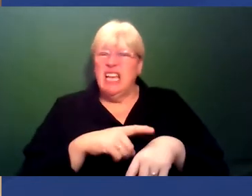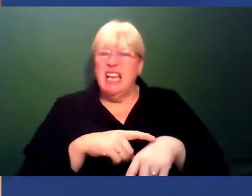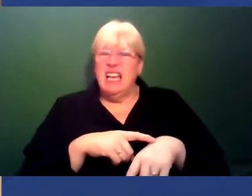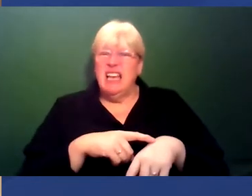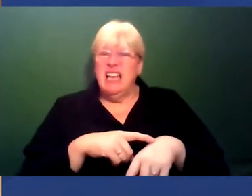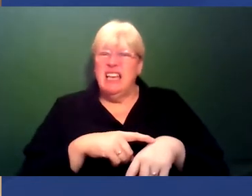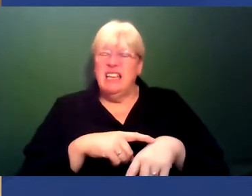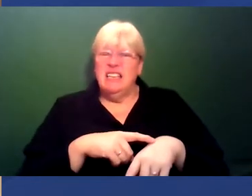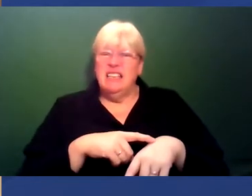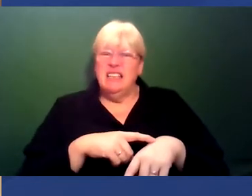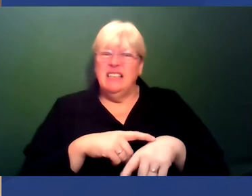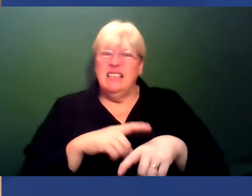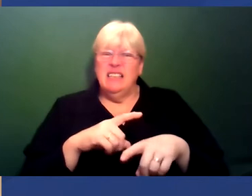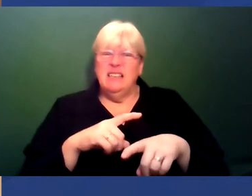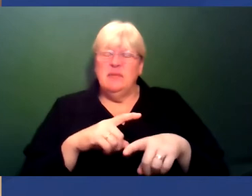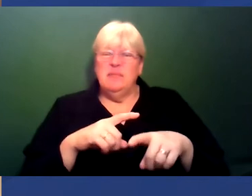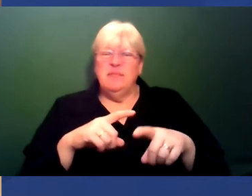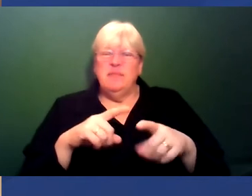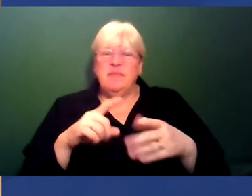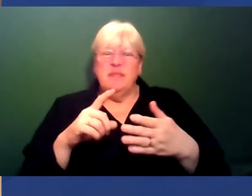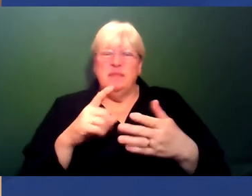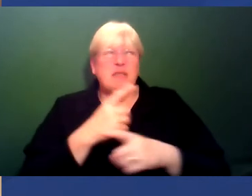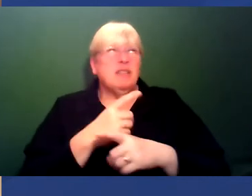you can't have a live corpse. So a corpse.